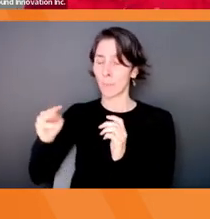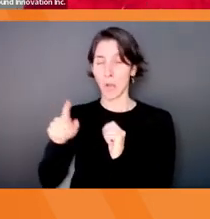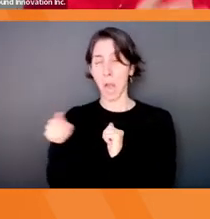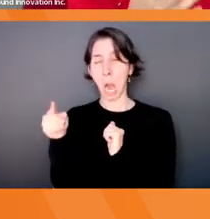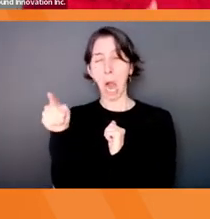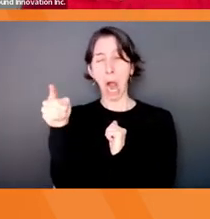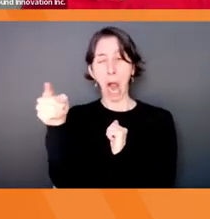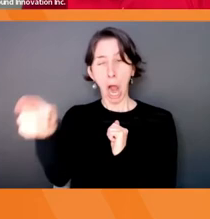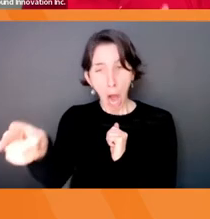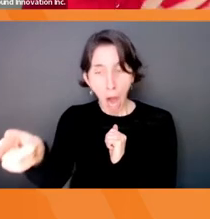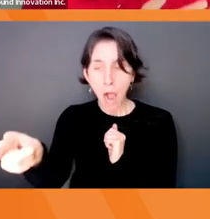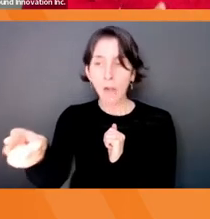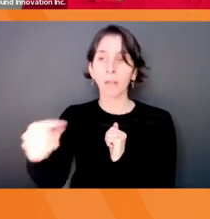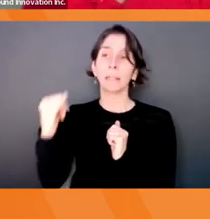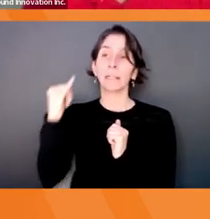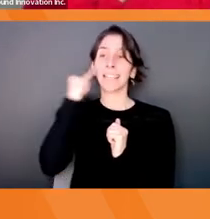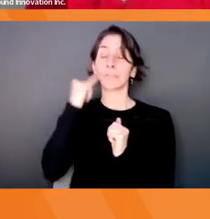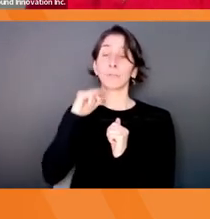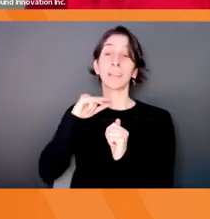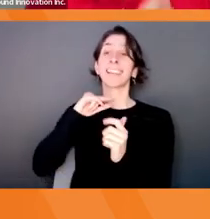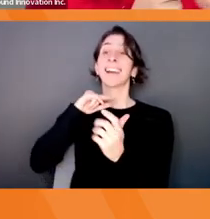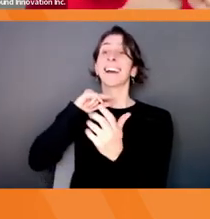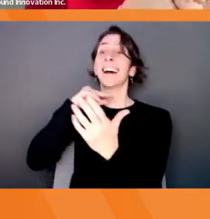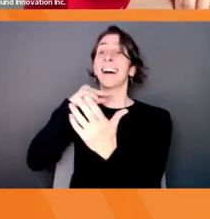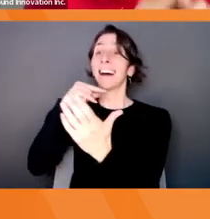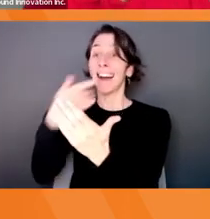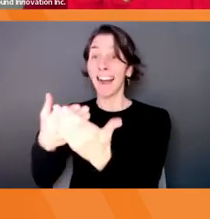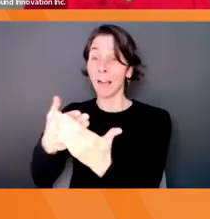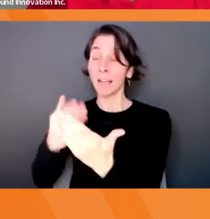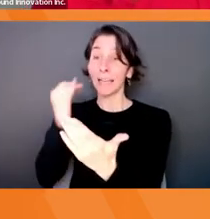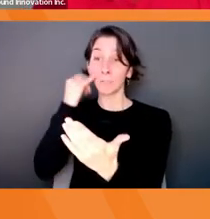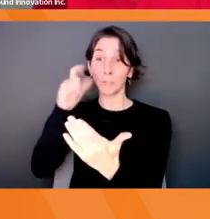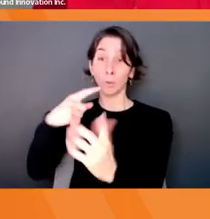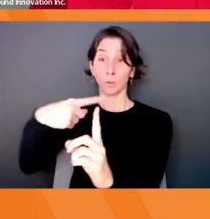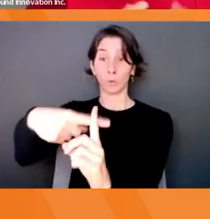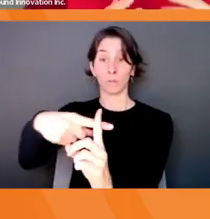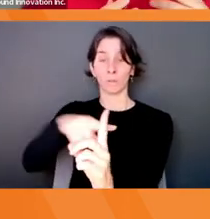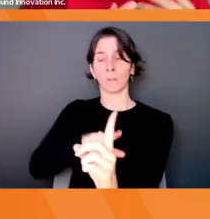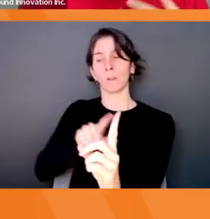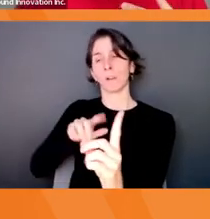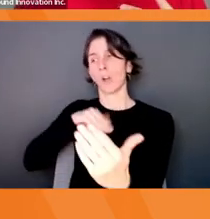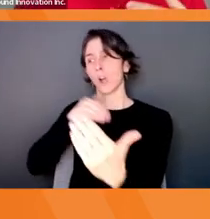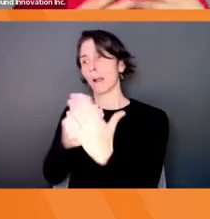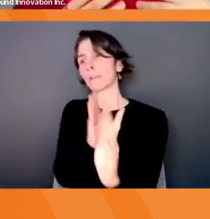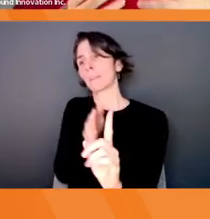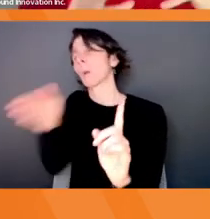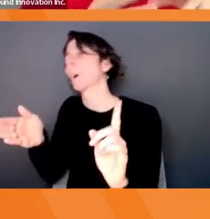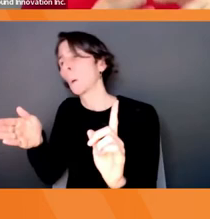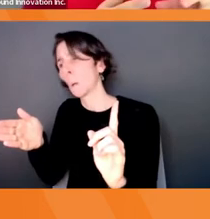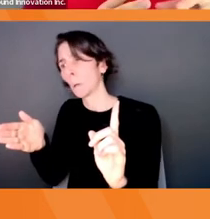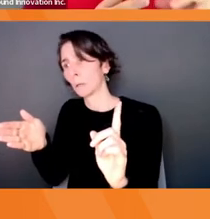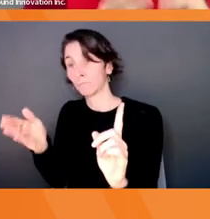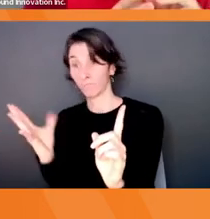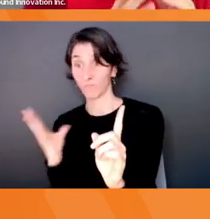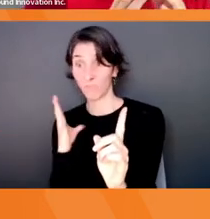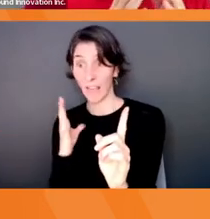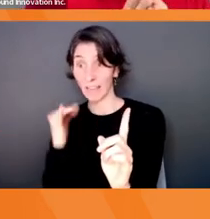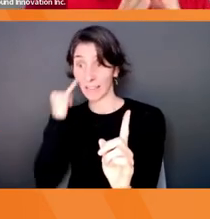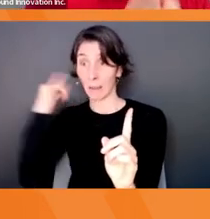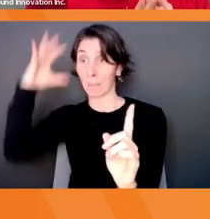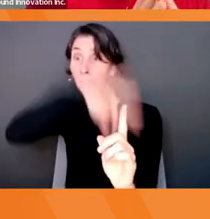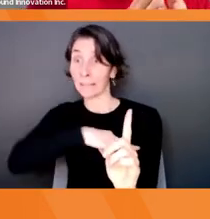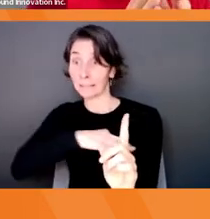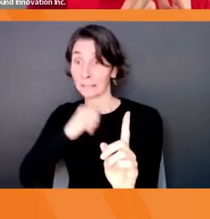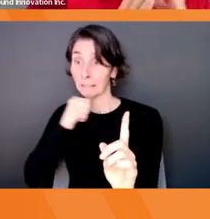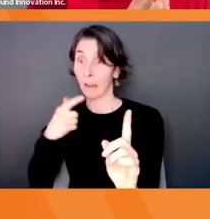okay, if we missed it by 150 kilometers, because our coordinates were off? Right? So we want to do this well to ensure that the